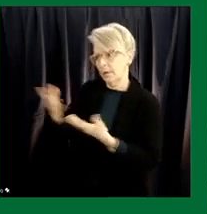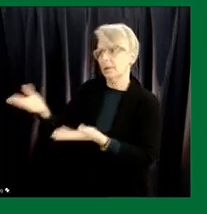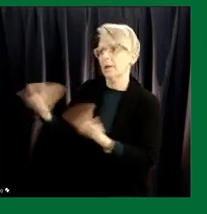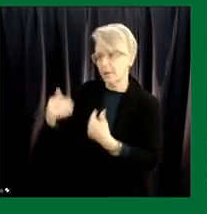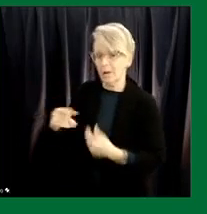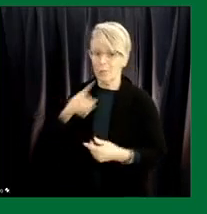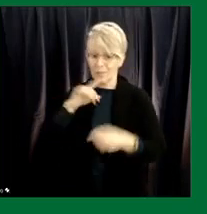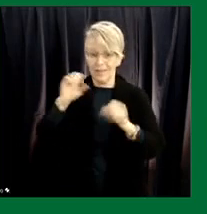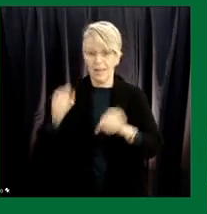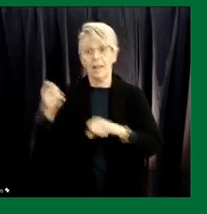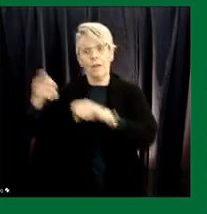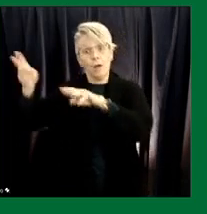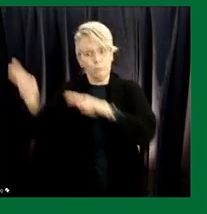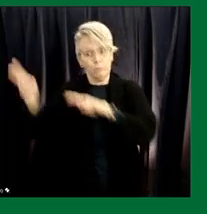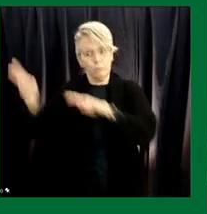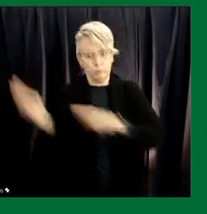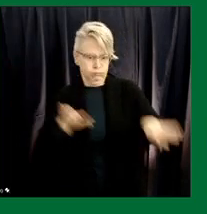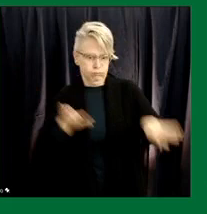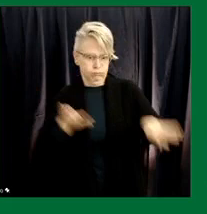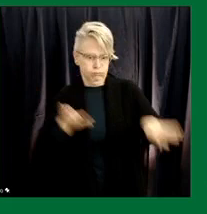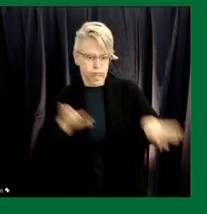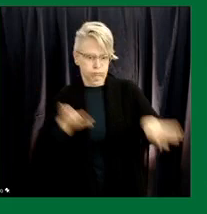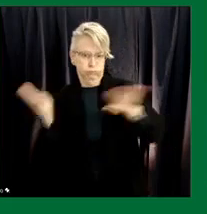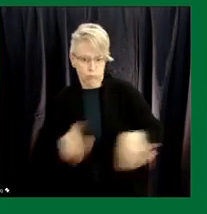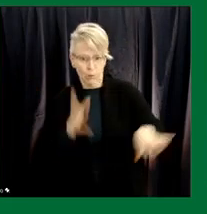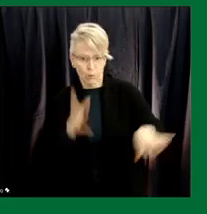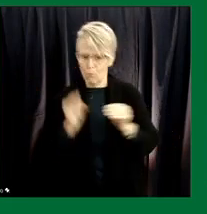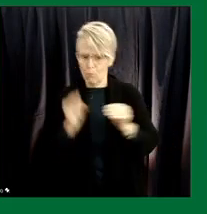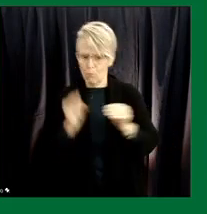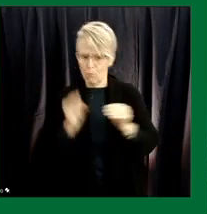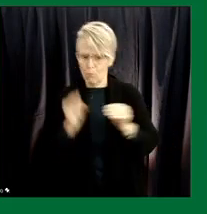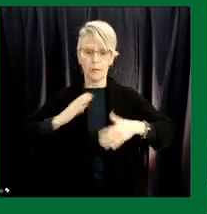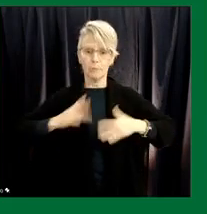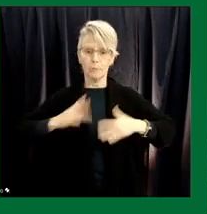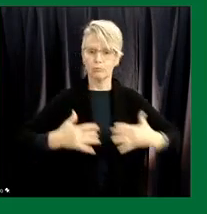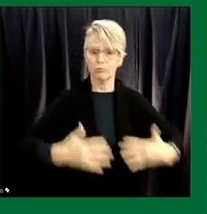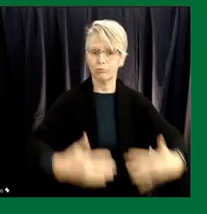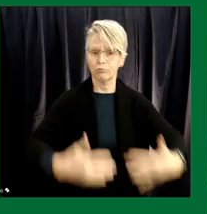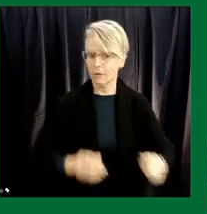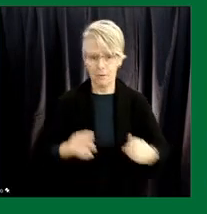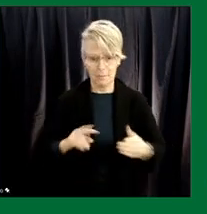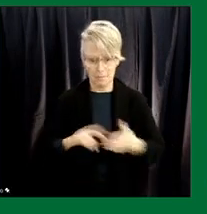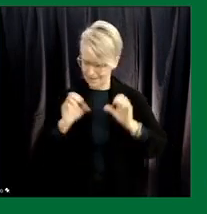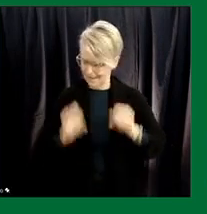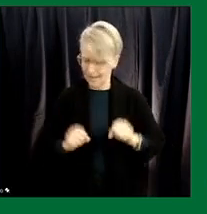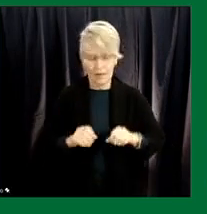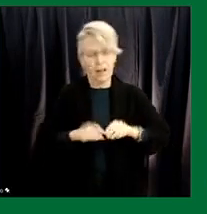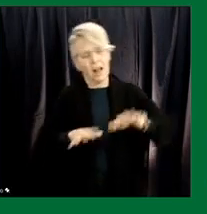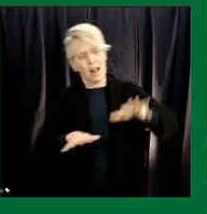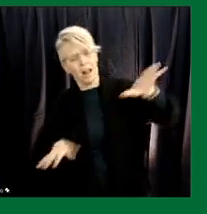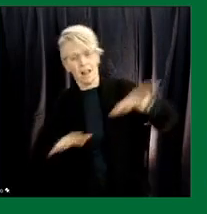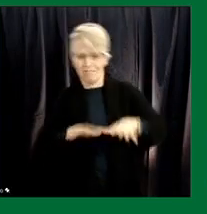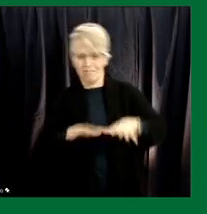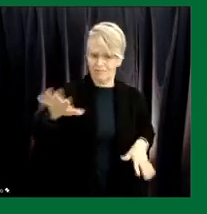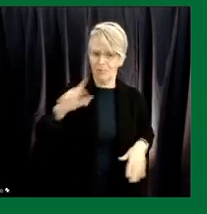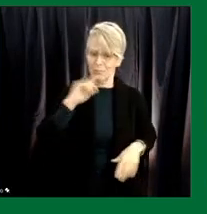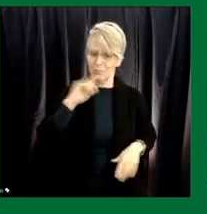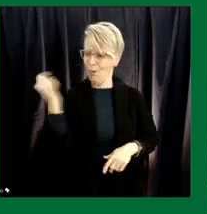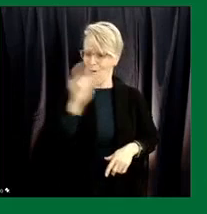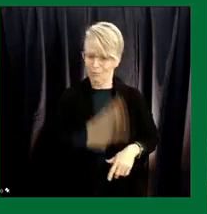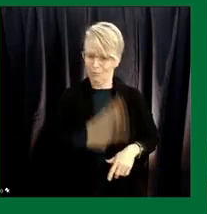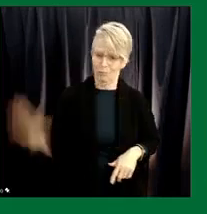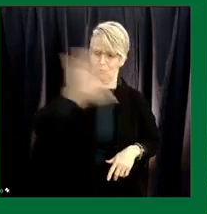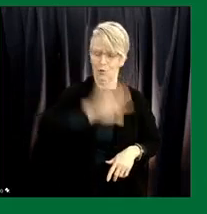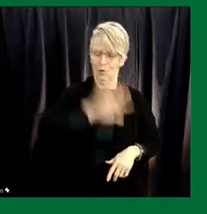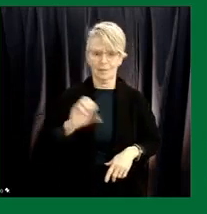quickly if we were receiving enough vaccines to be delivering shots in more locations possibly all of our locations across the